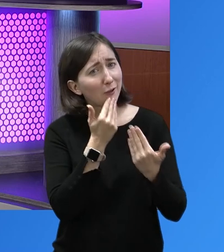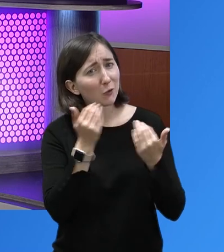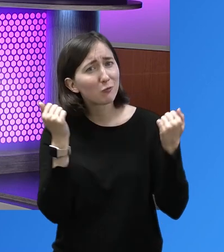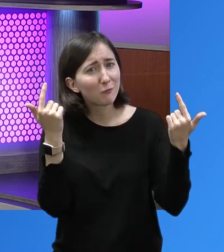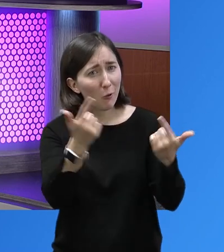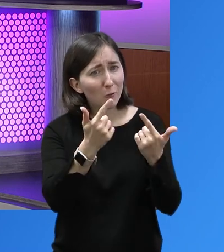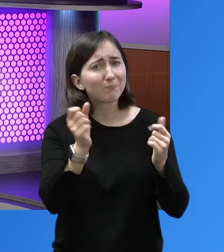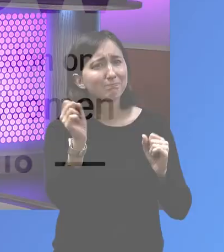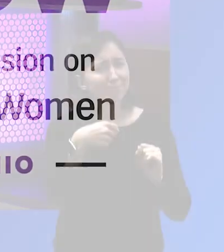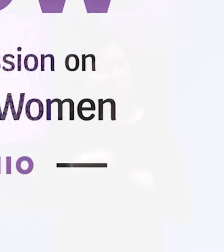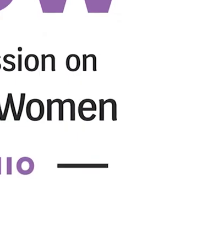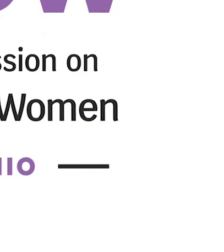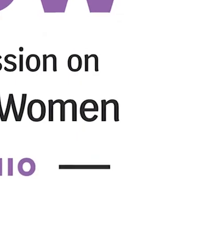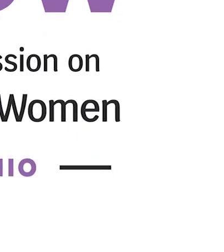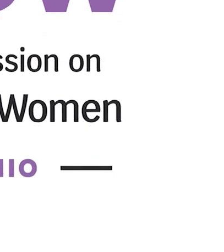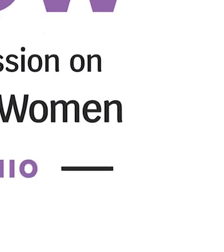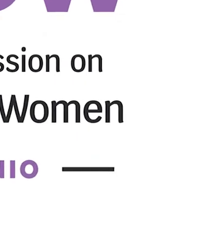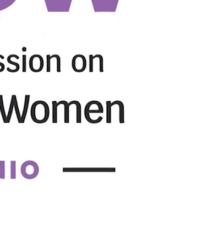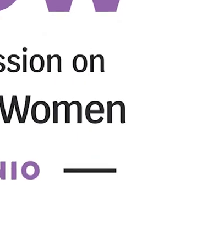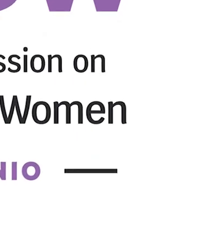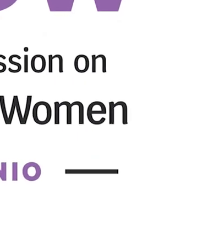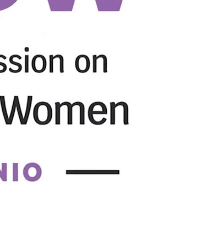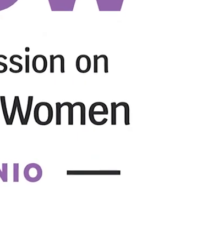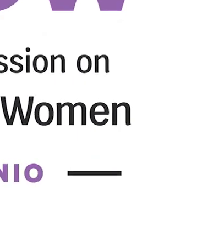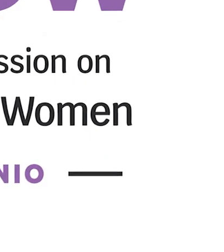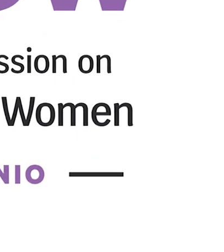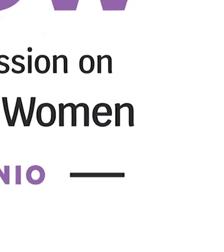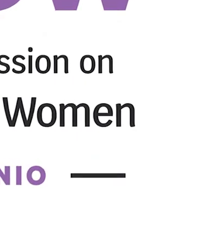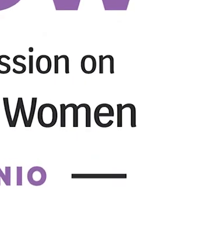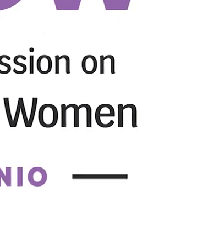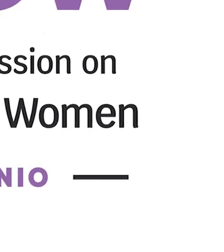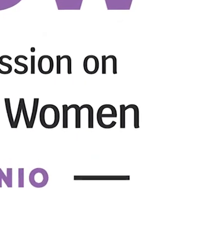Thank you. Thank you. Thank you, everyone. Thank you,